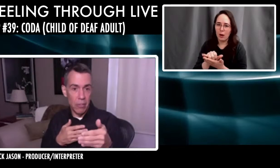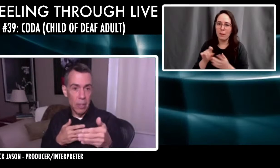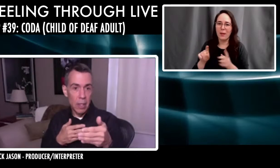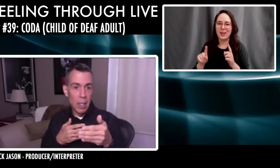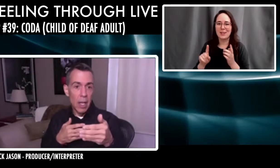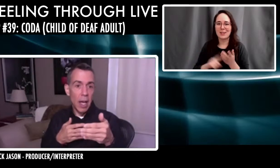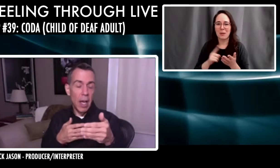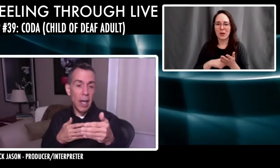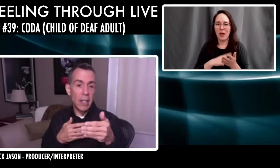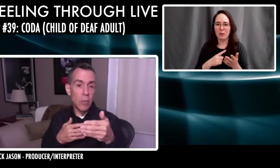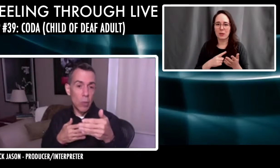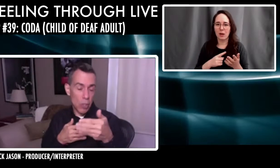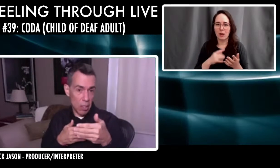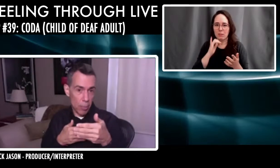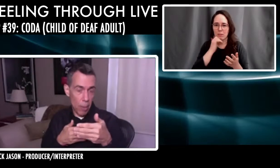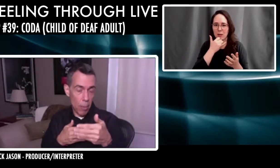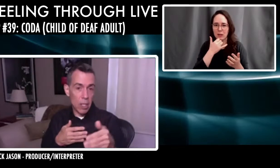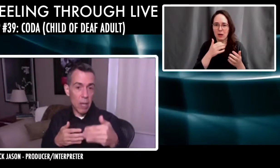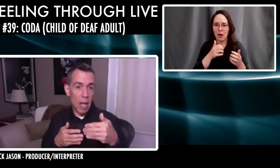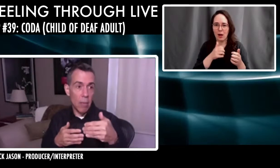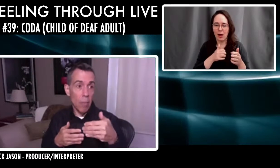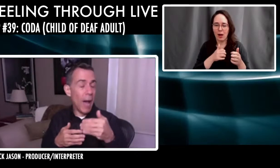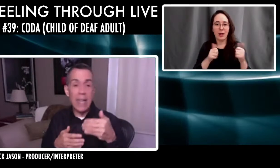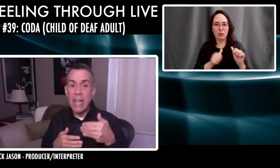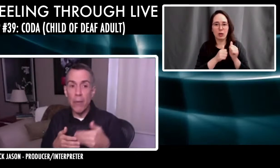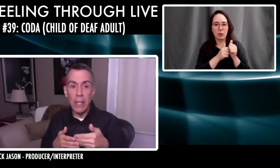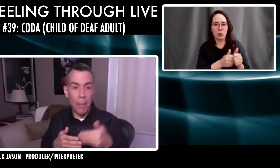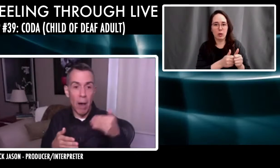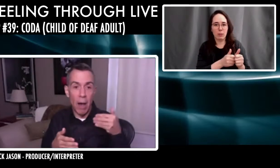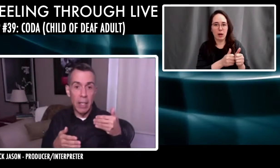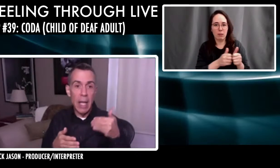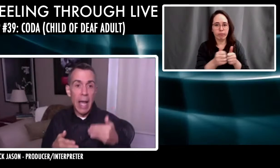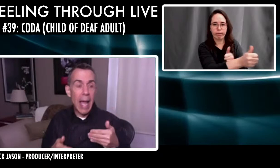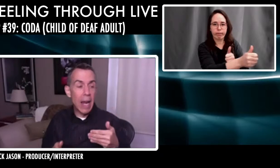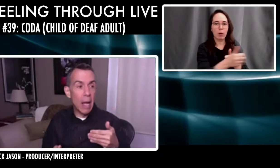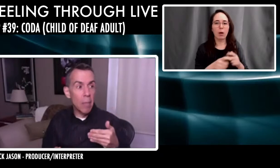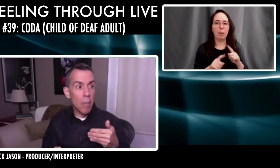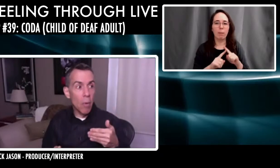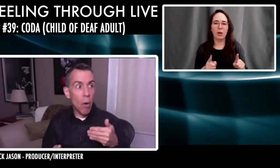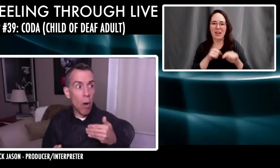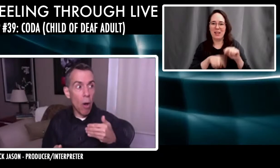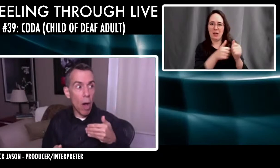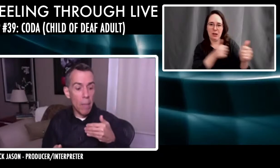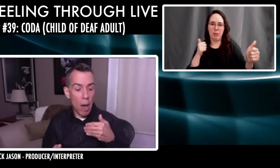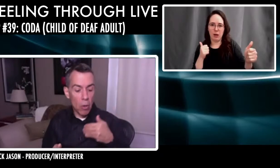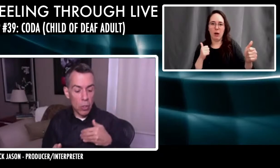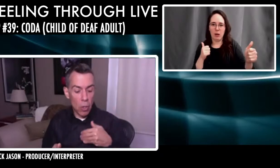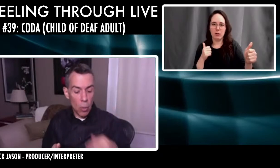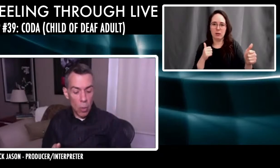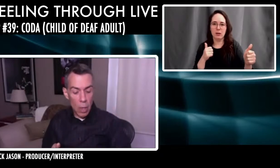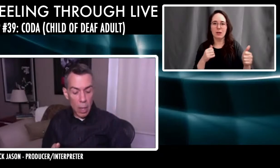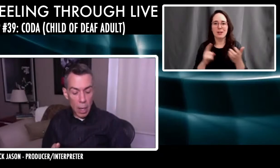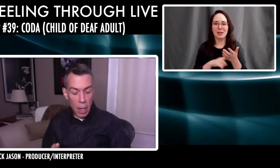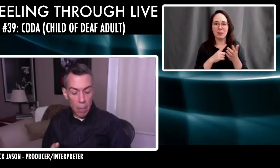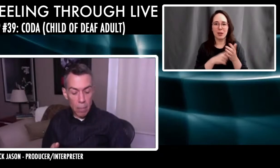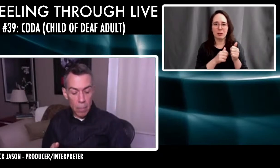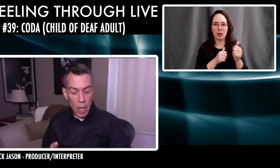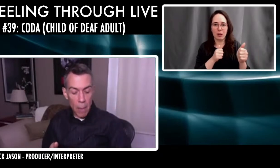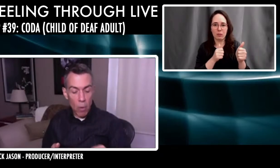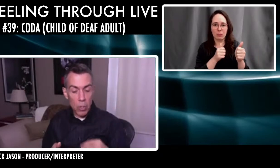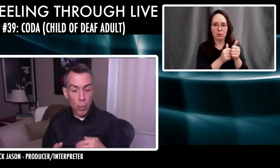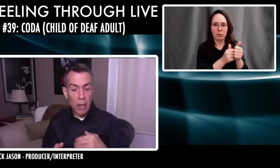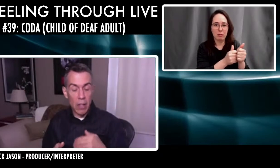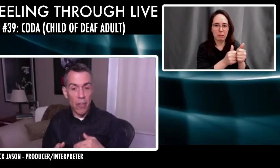myself and which causes a problem or sometimes I never get behind. And I, I'm also, um,